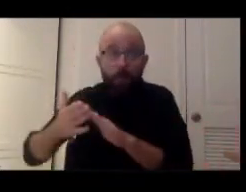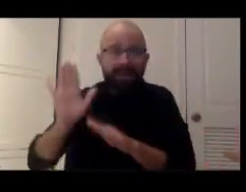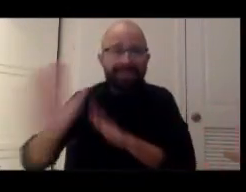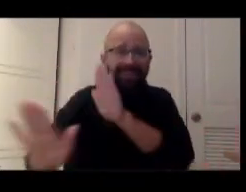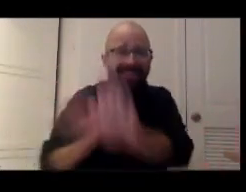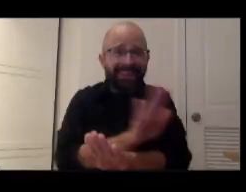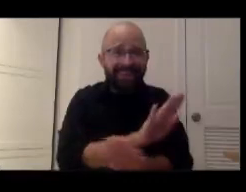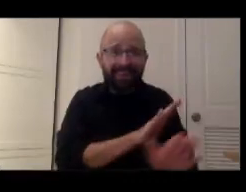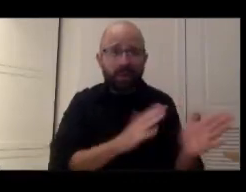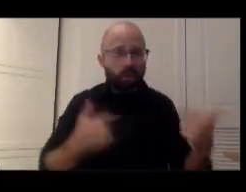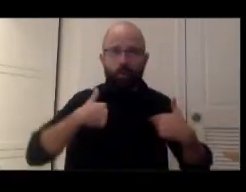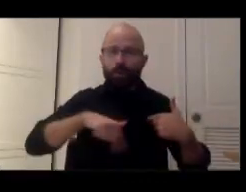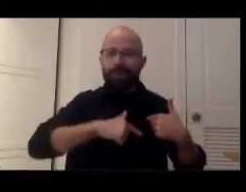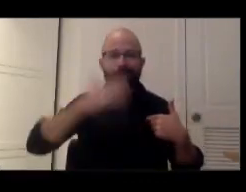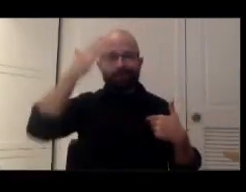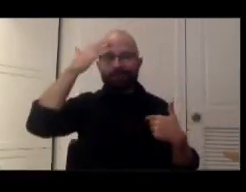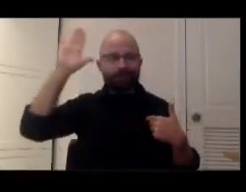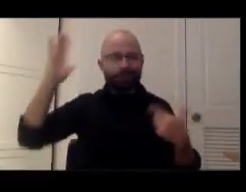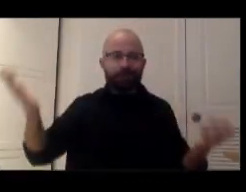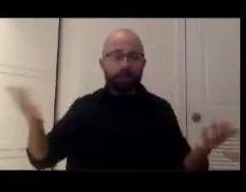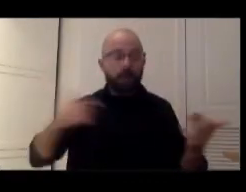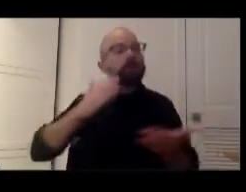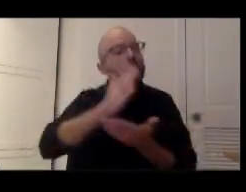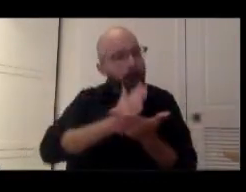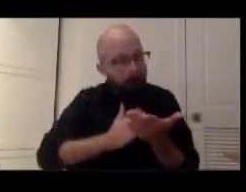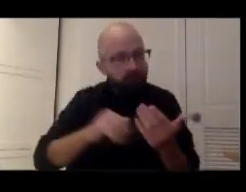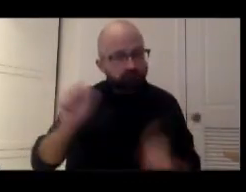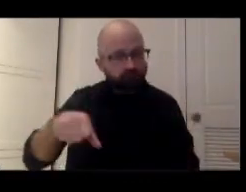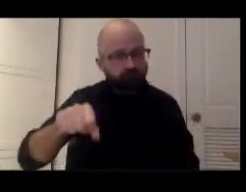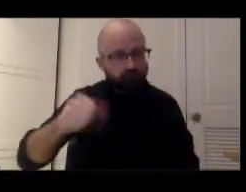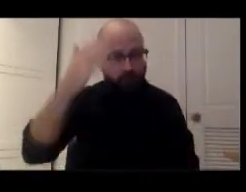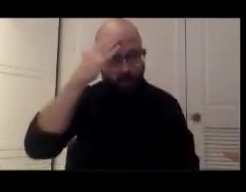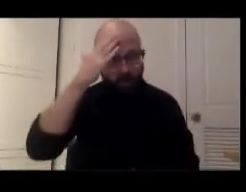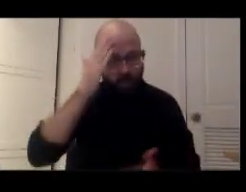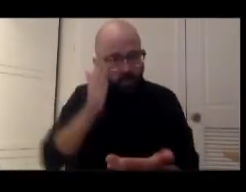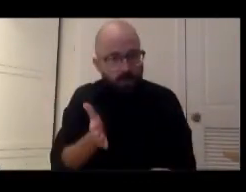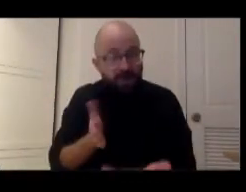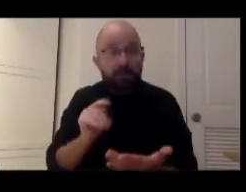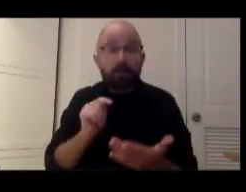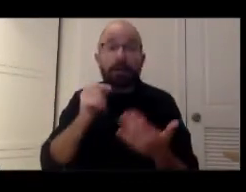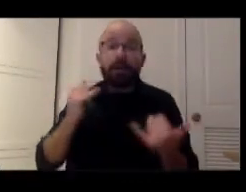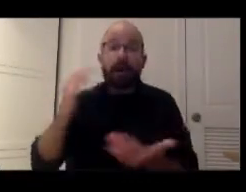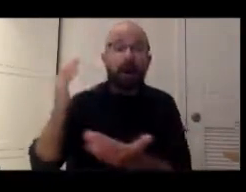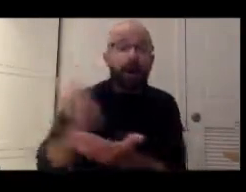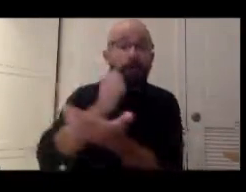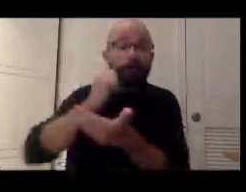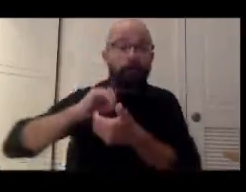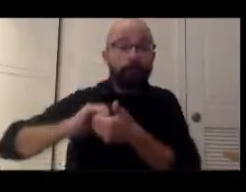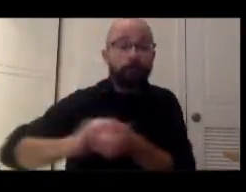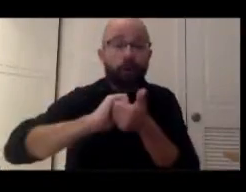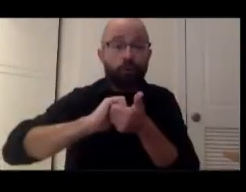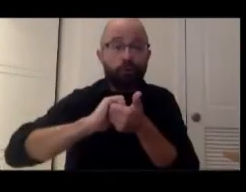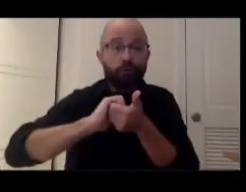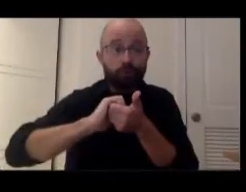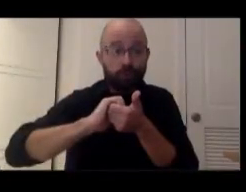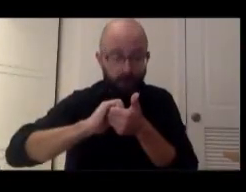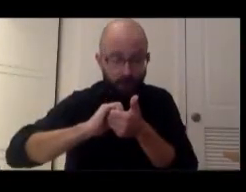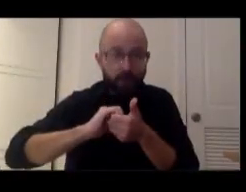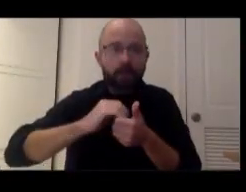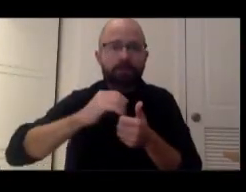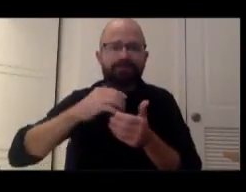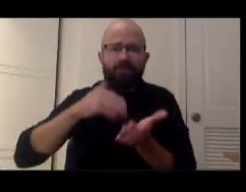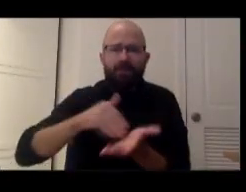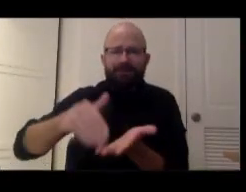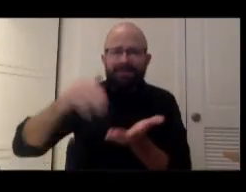We do in some instances, but by working with partner institutions, organizations and organizations, and often that is